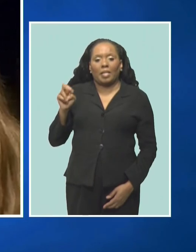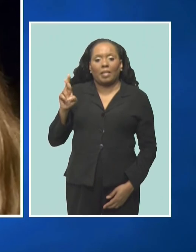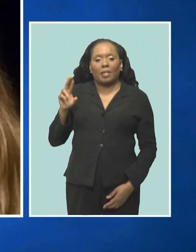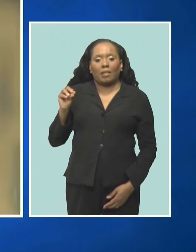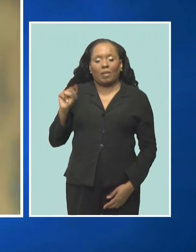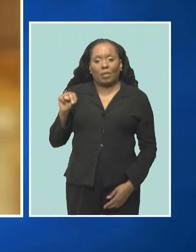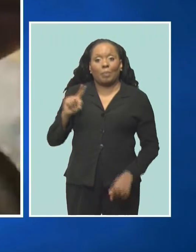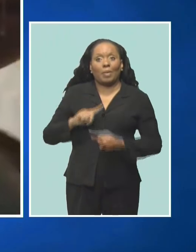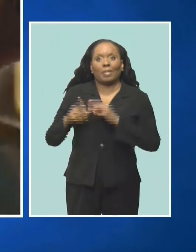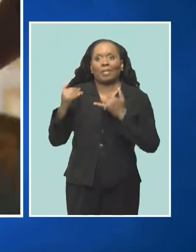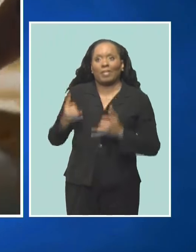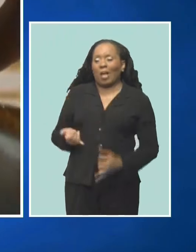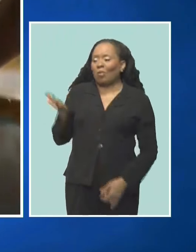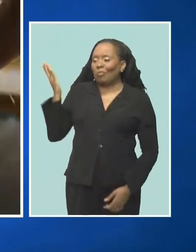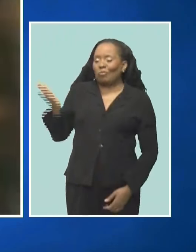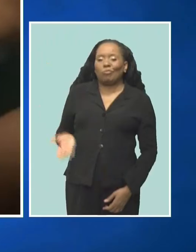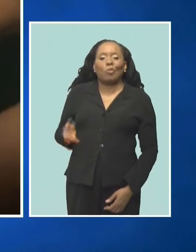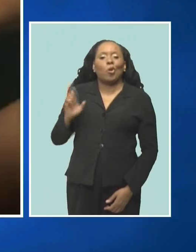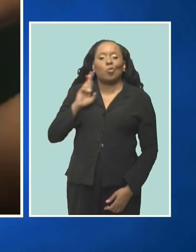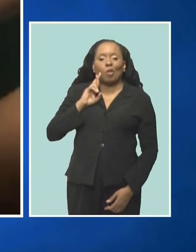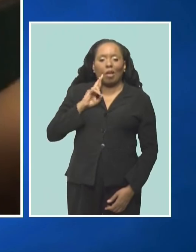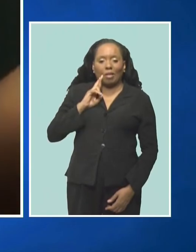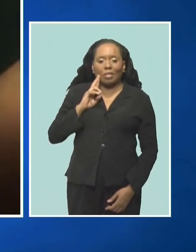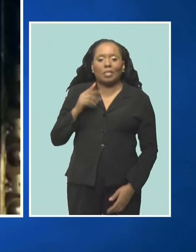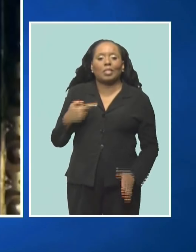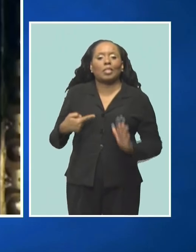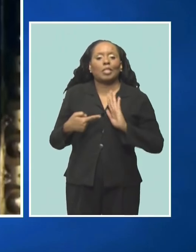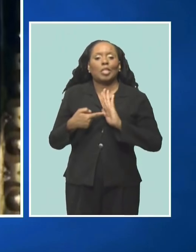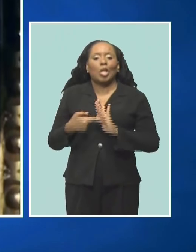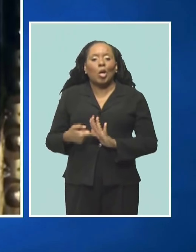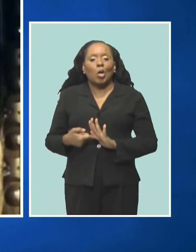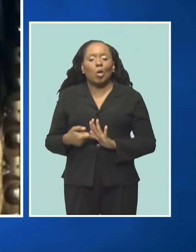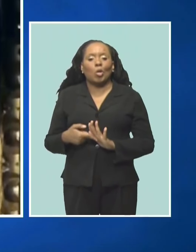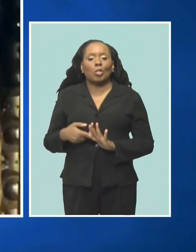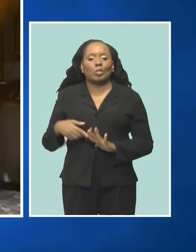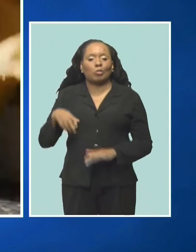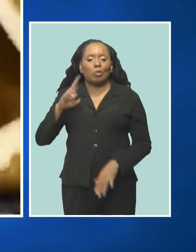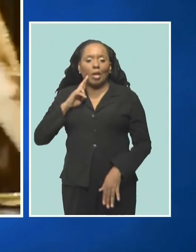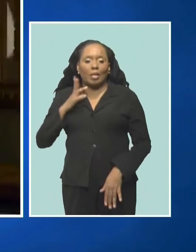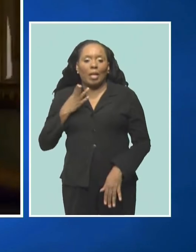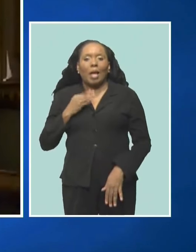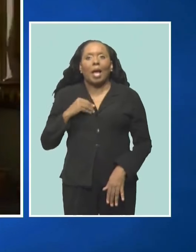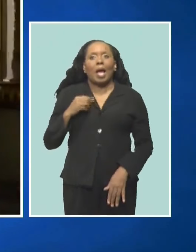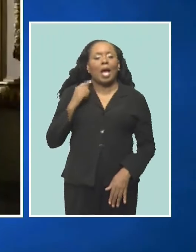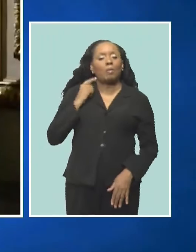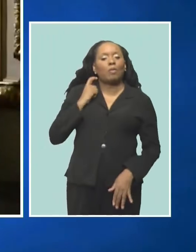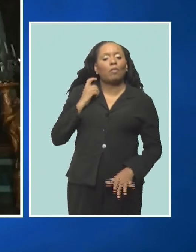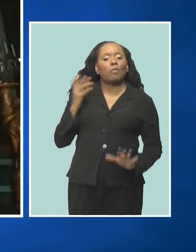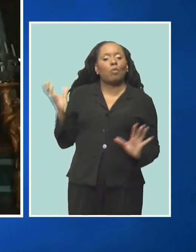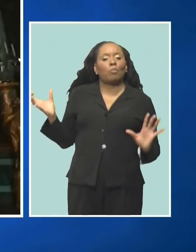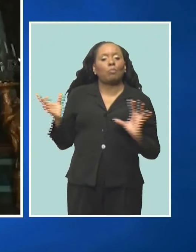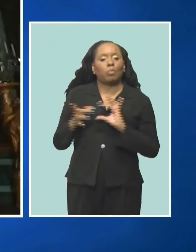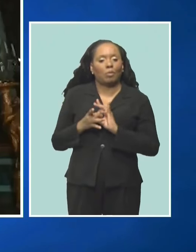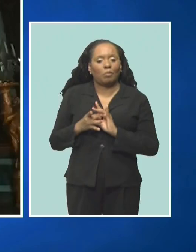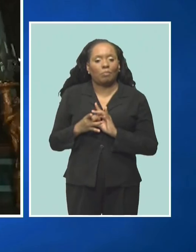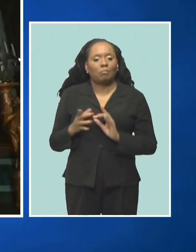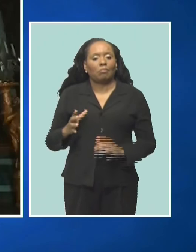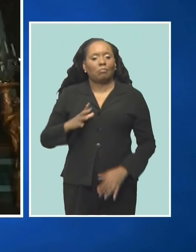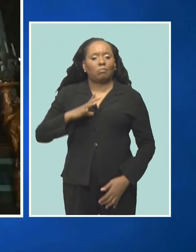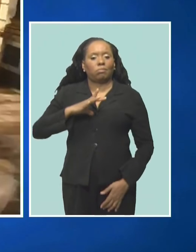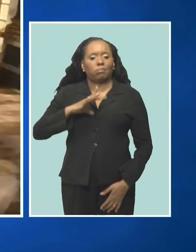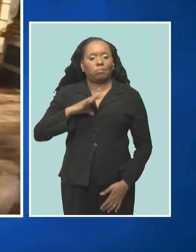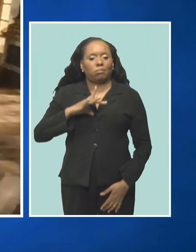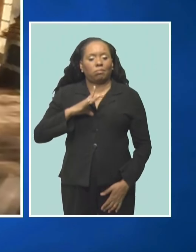The ad shot in the Palace of Versailles shows the fusion between the pop idol and the legendary perfume. Luxury goods